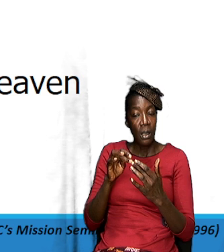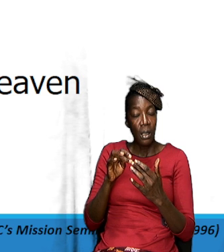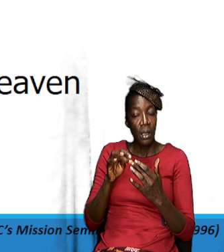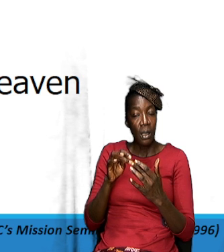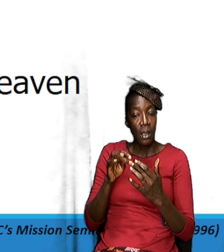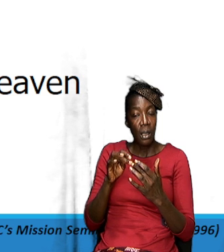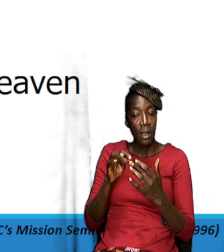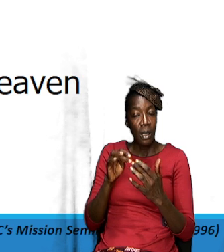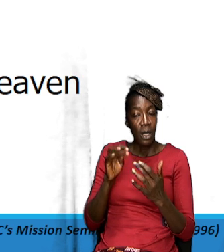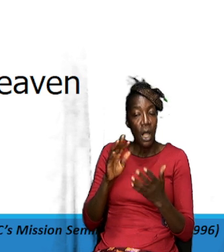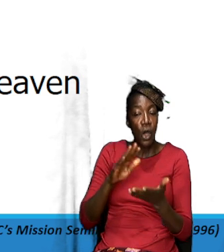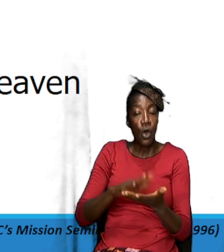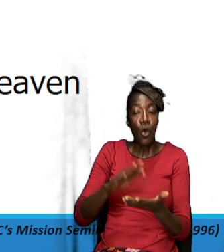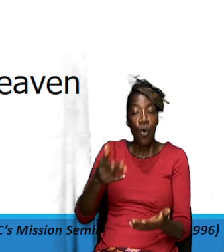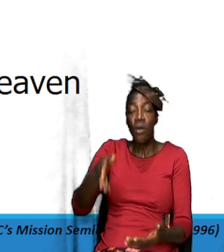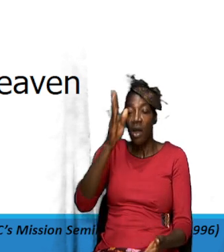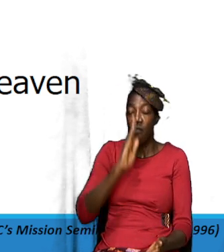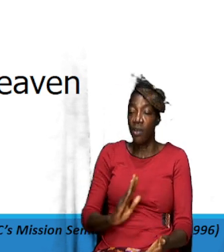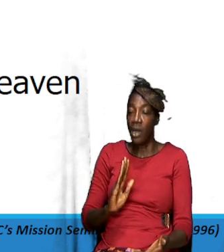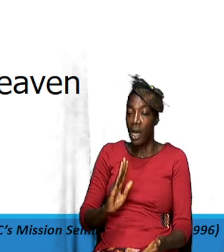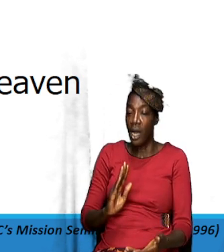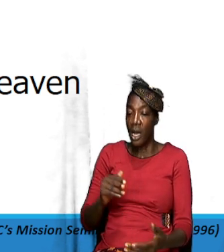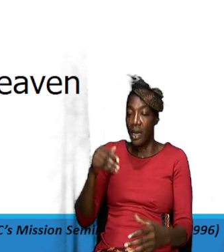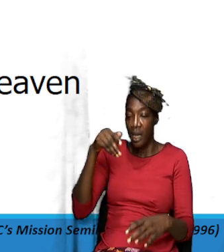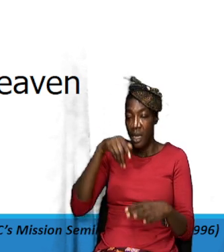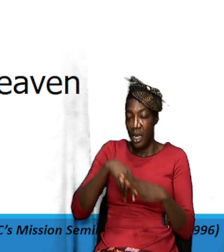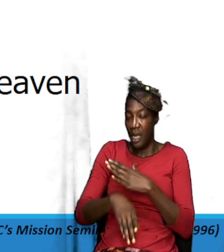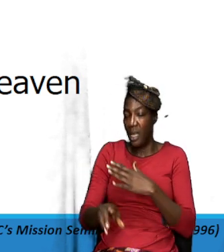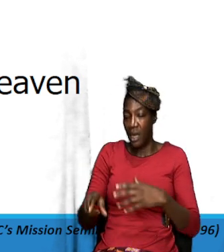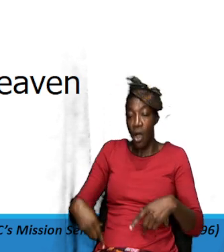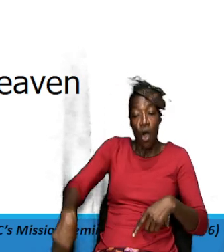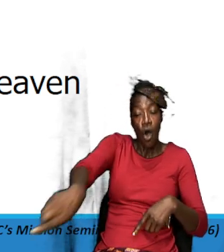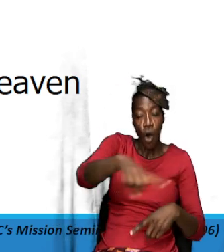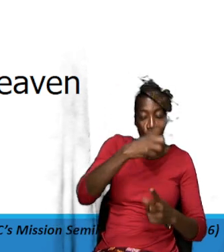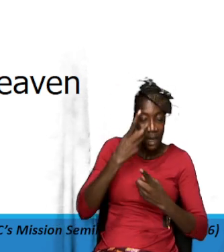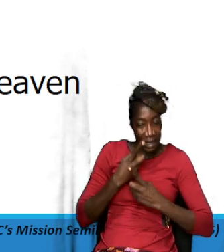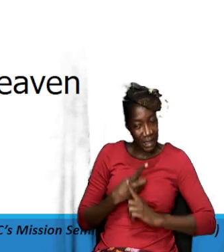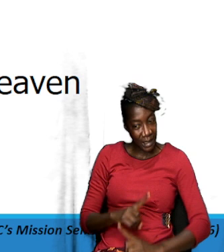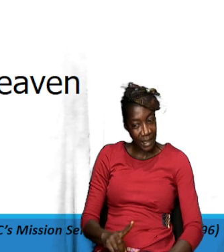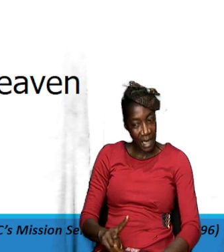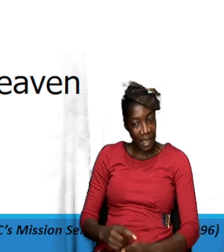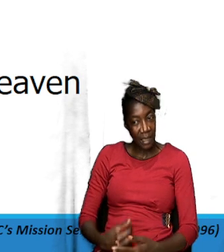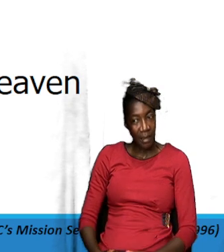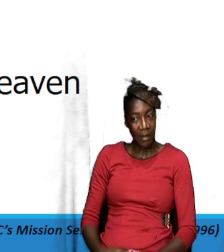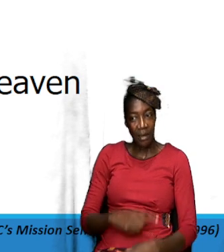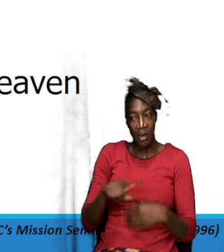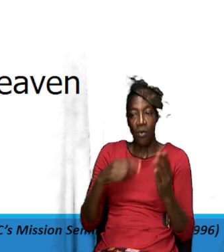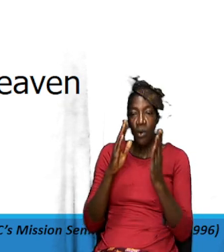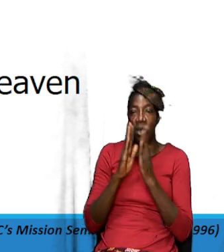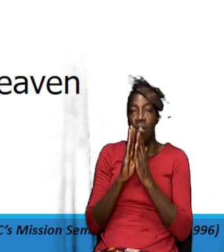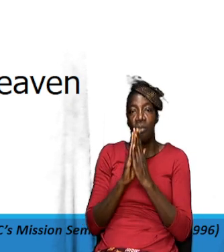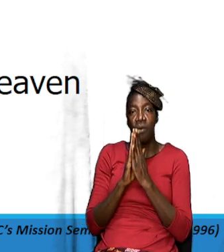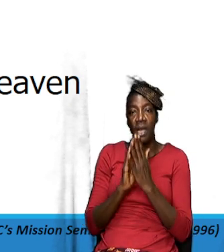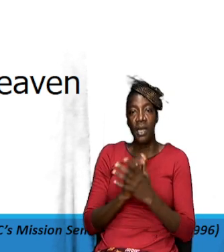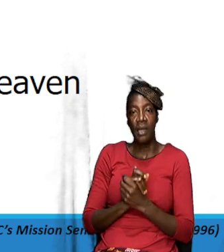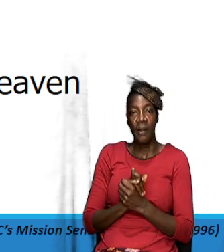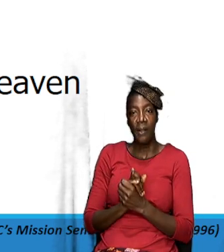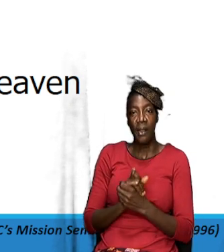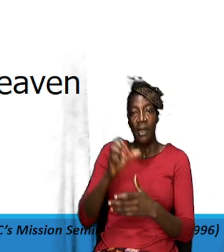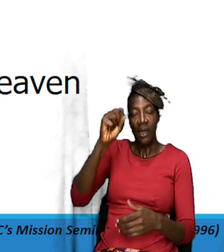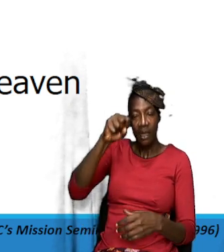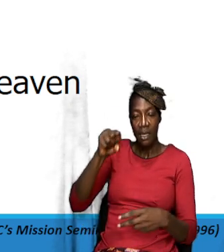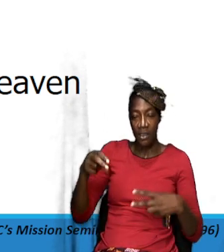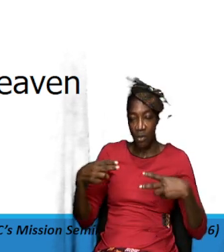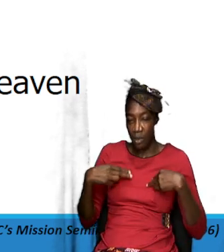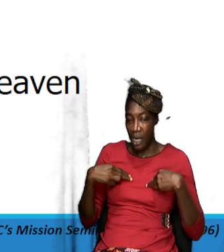of God be dominant in our desires so when we pray yes we